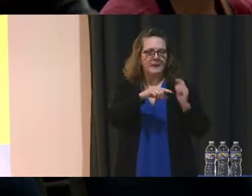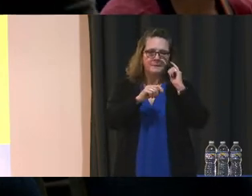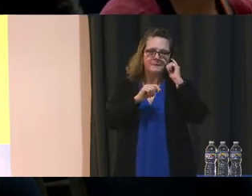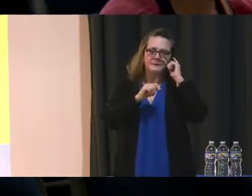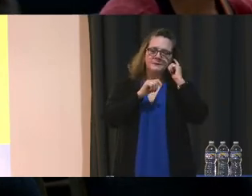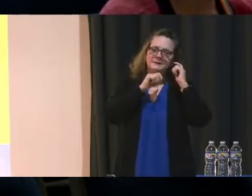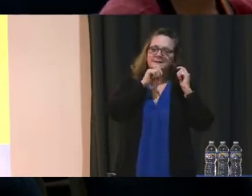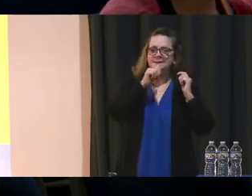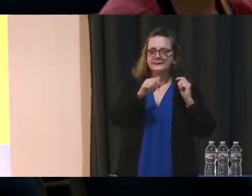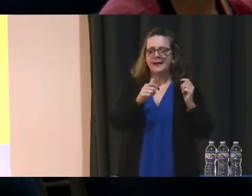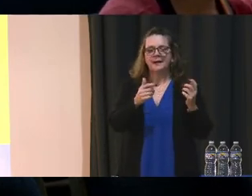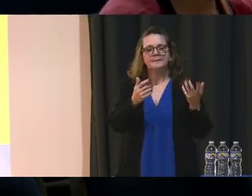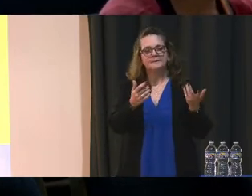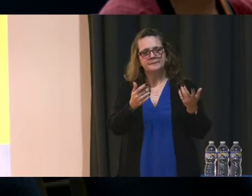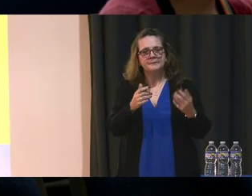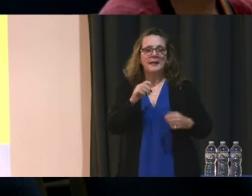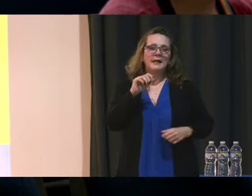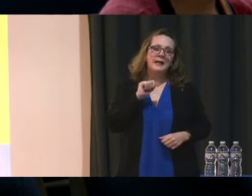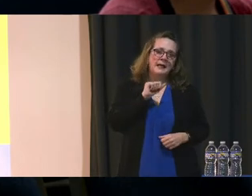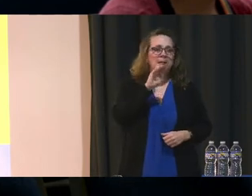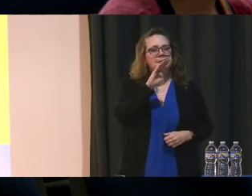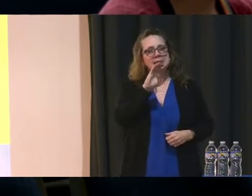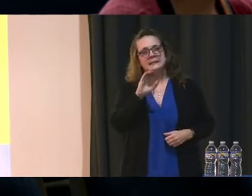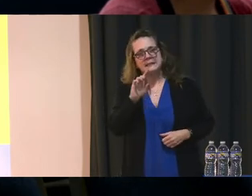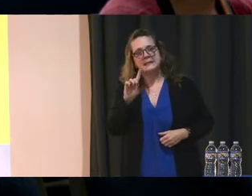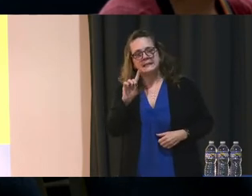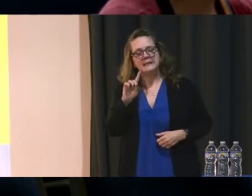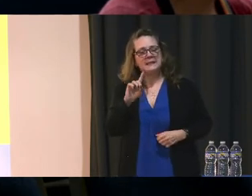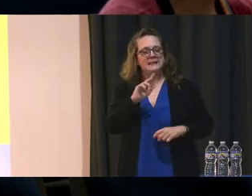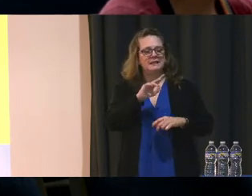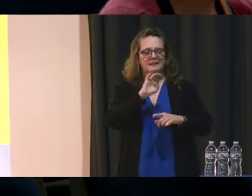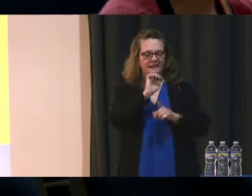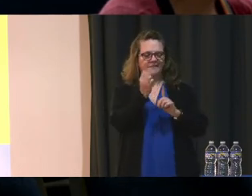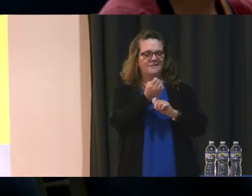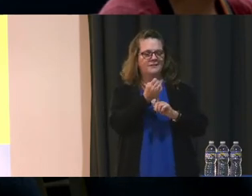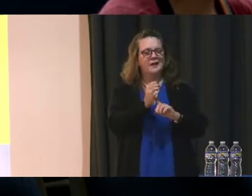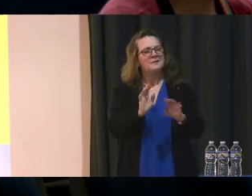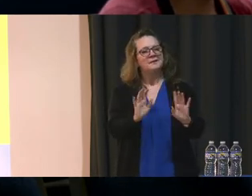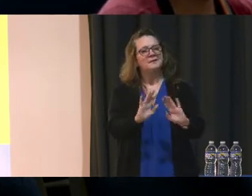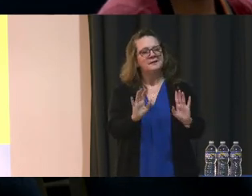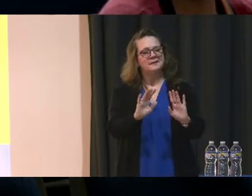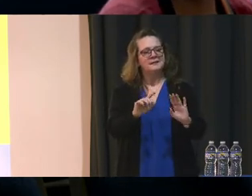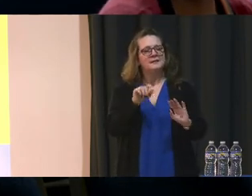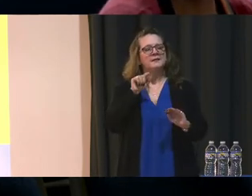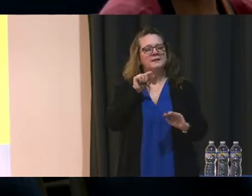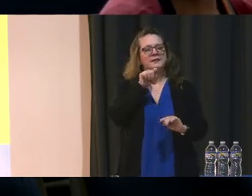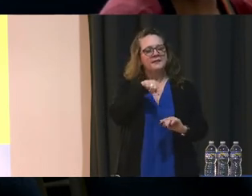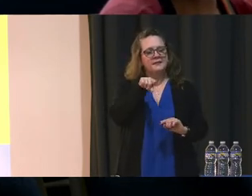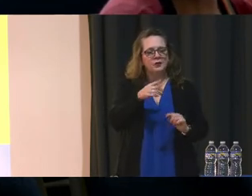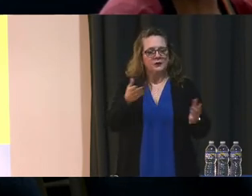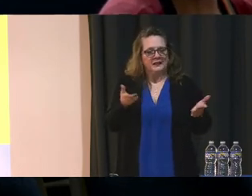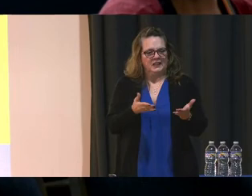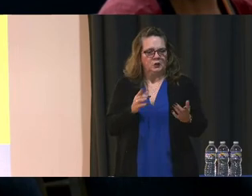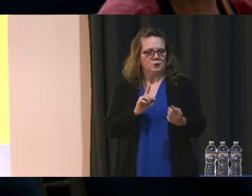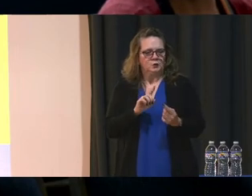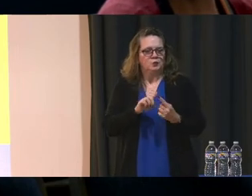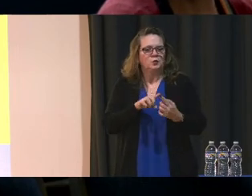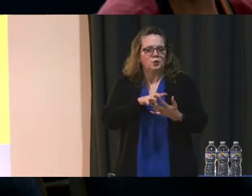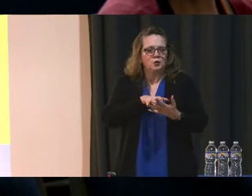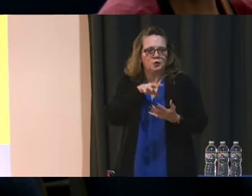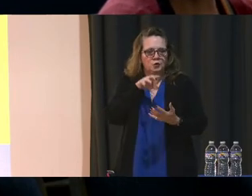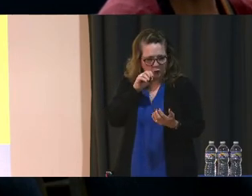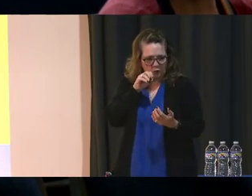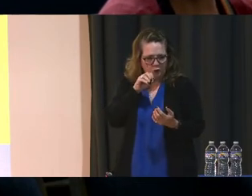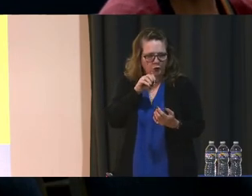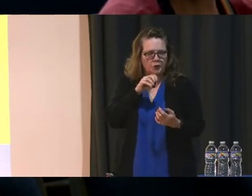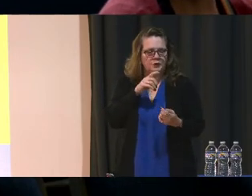whether or not, you know, it's an A, C, or D type of environment. That they're here to learn and